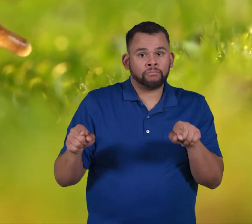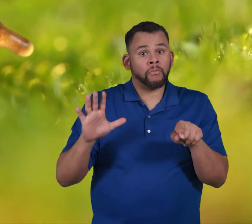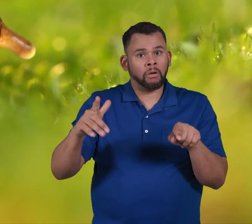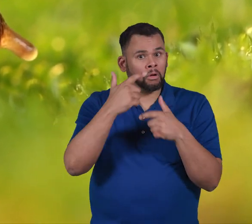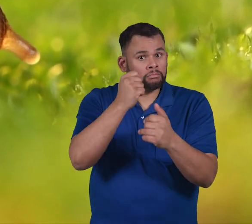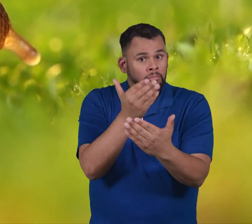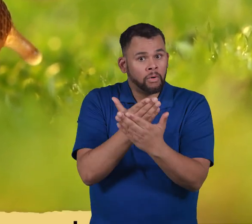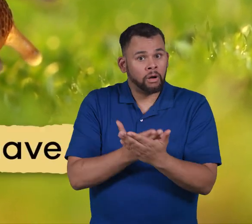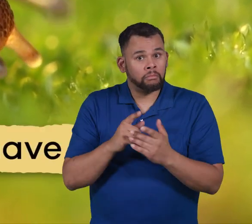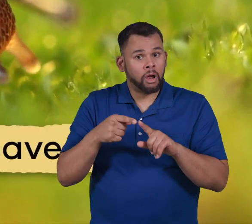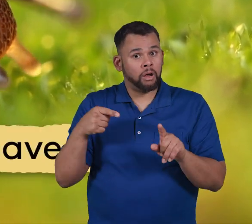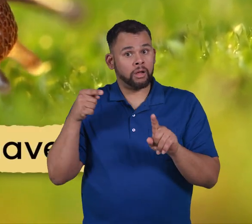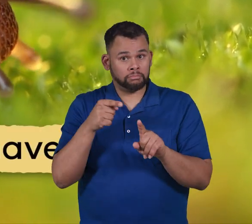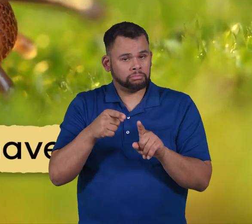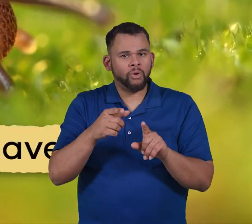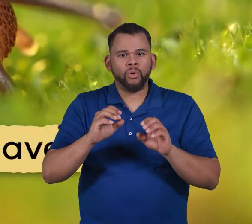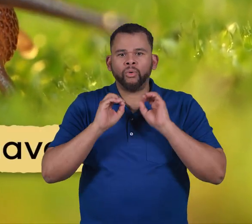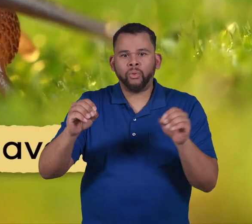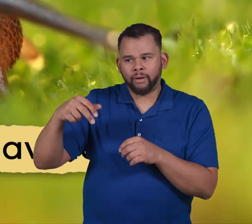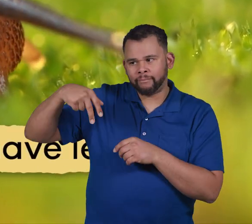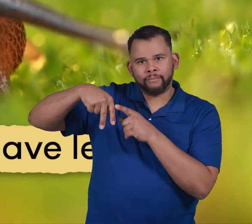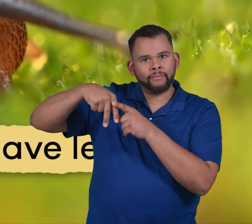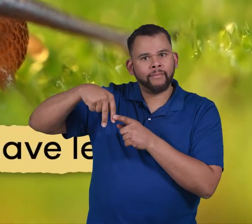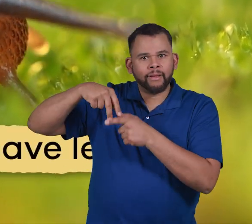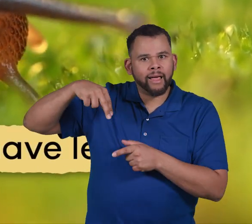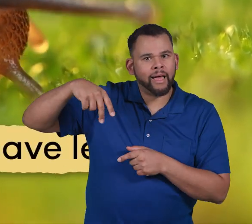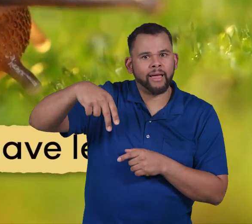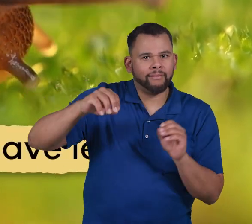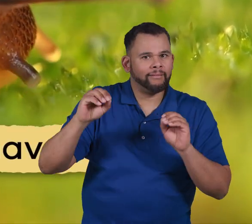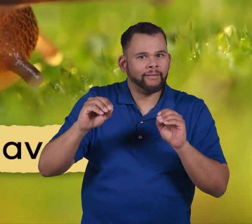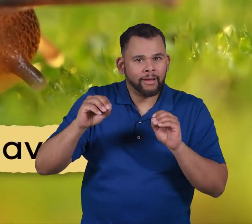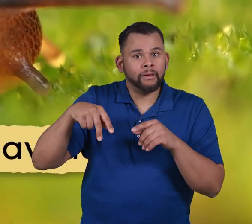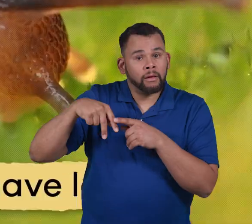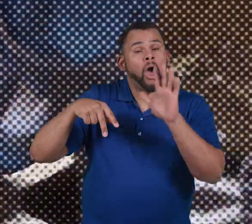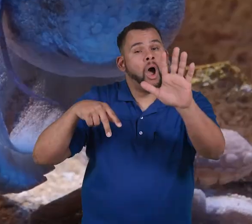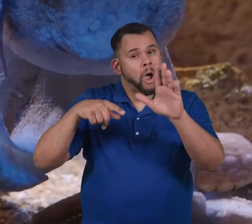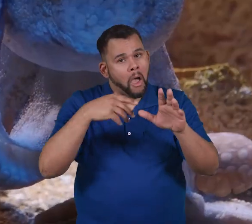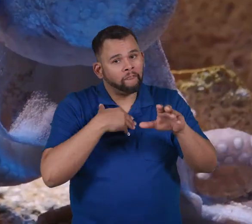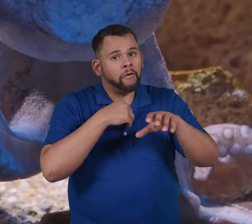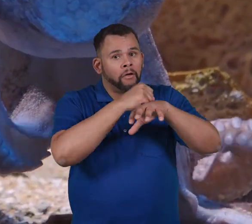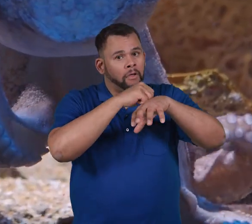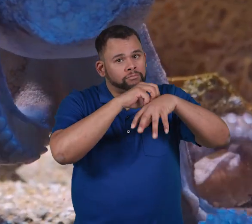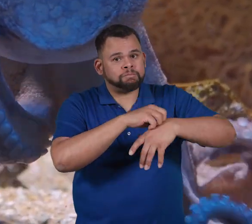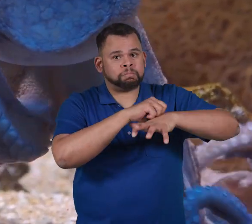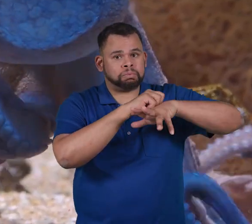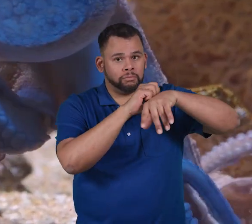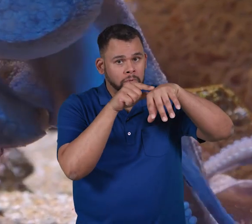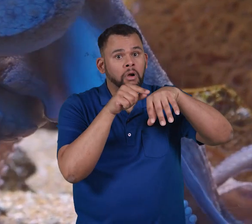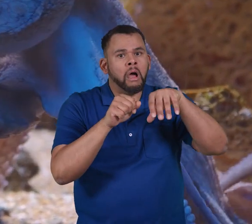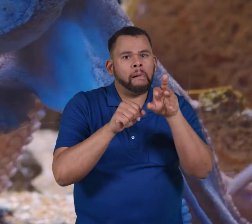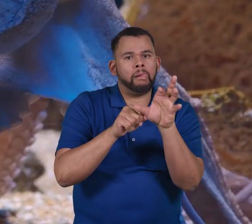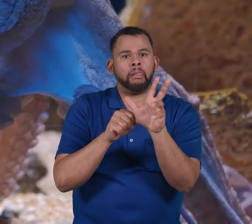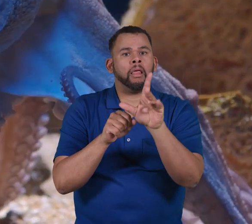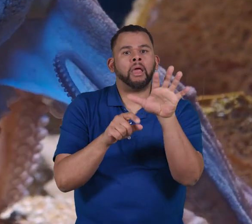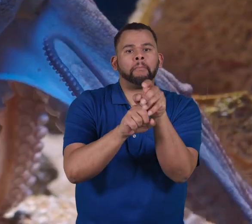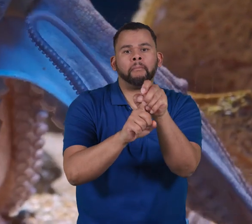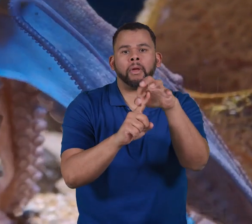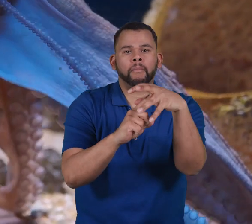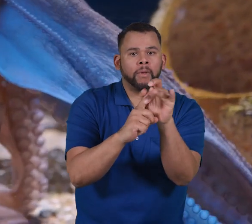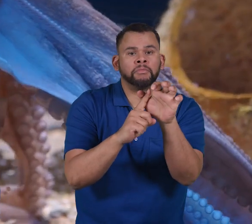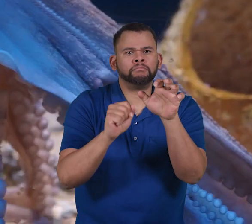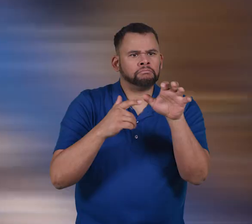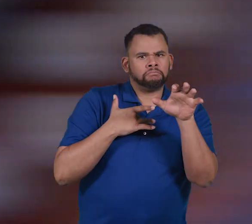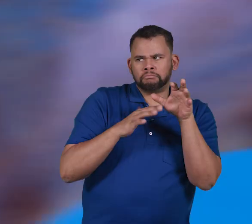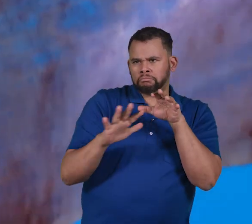interesting fact. Mollusks don't have legs. However, some do have tentacles for grabbing